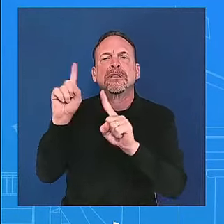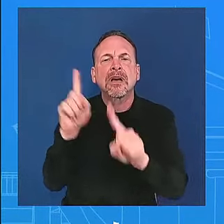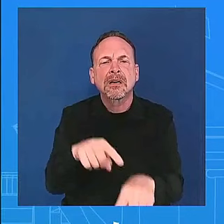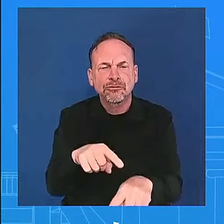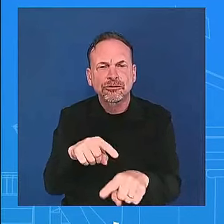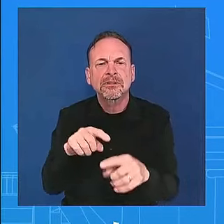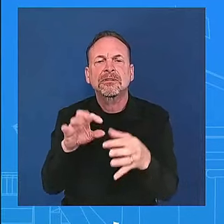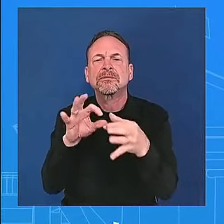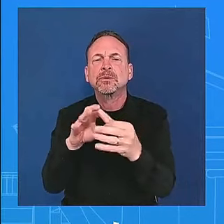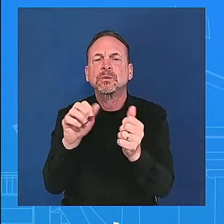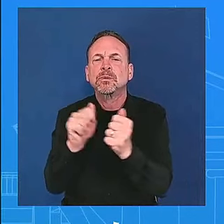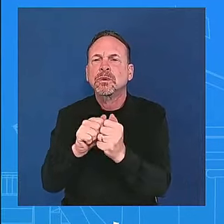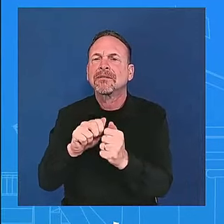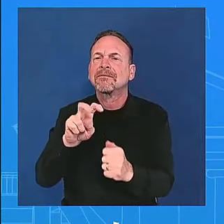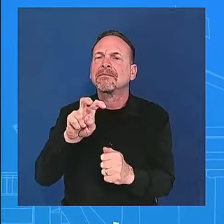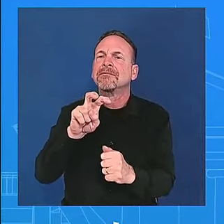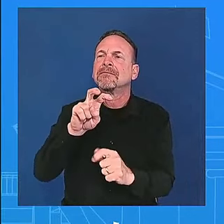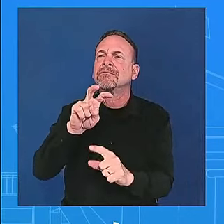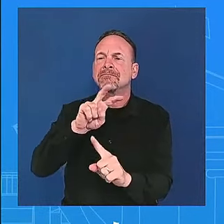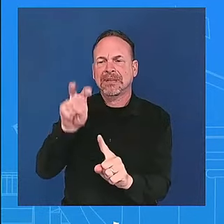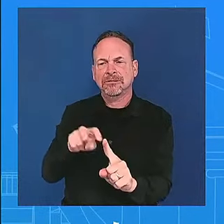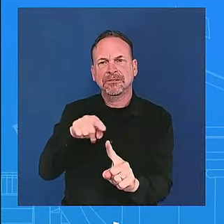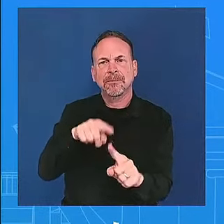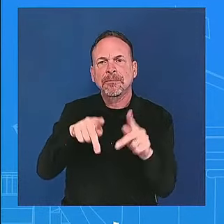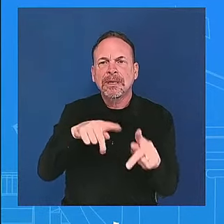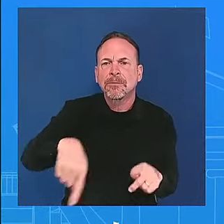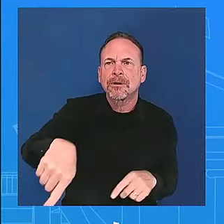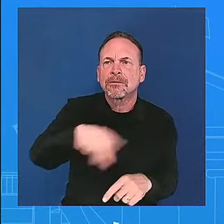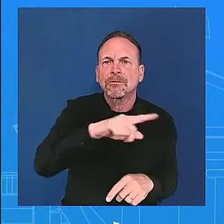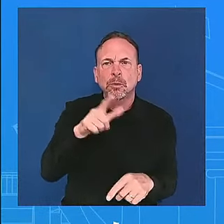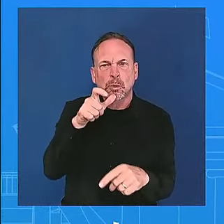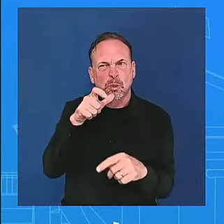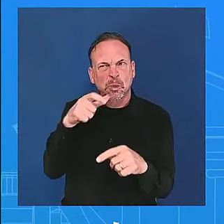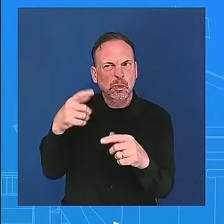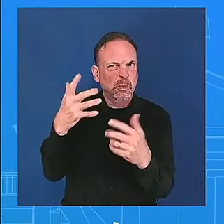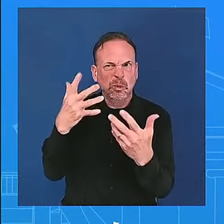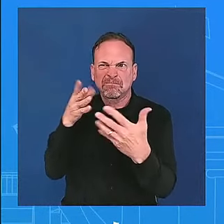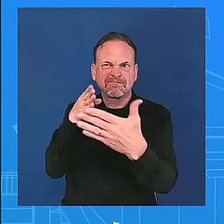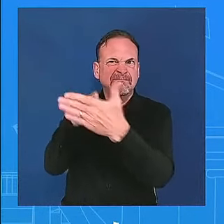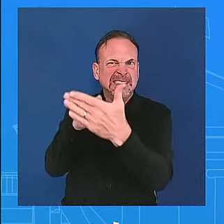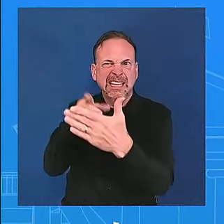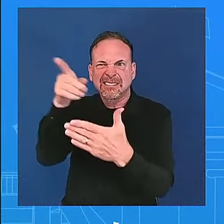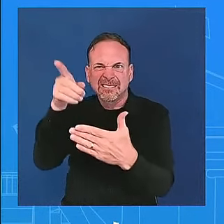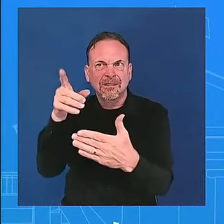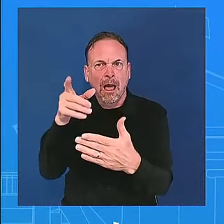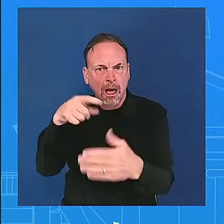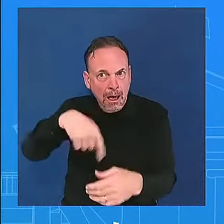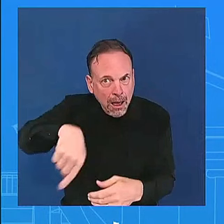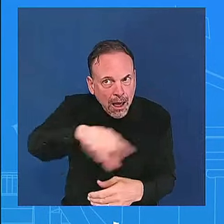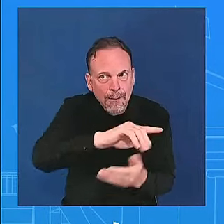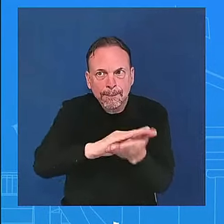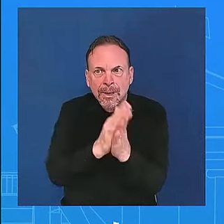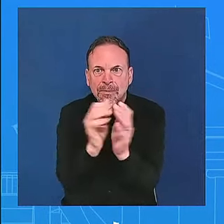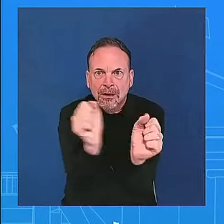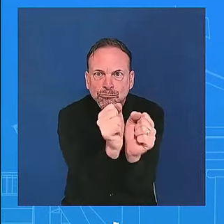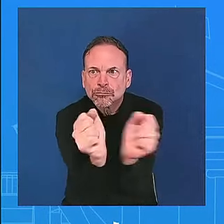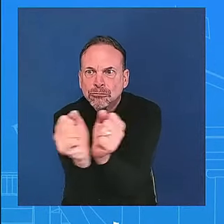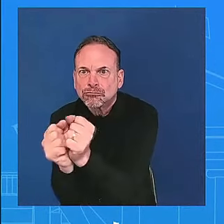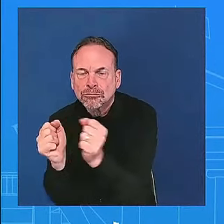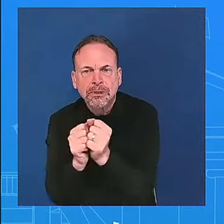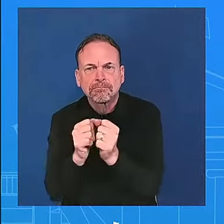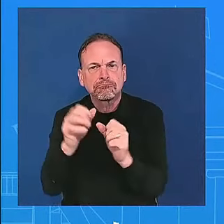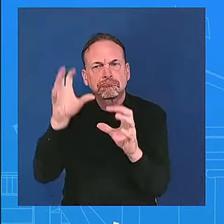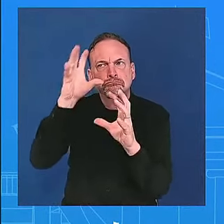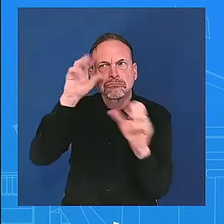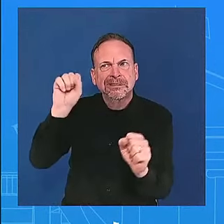repression or violence against protesters or or the opposition is obviously unacceptable the united states supports the